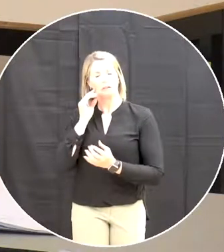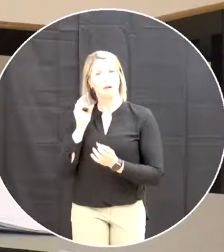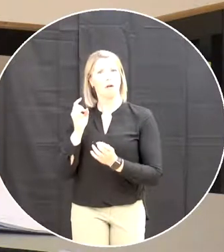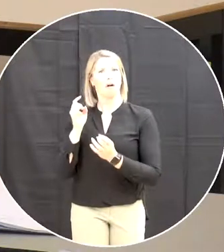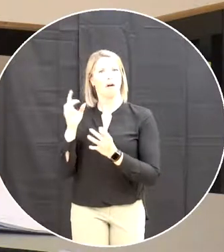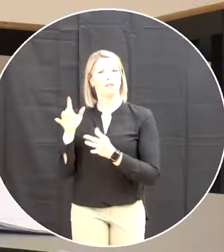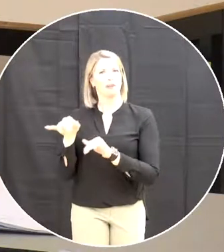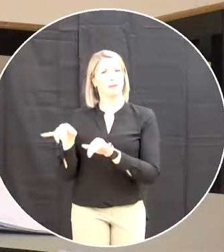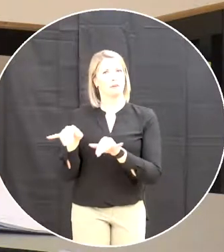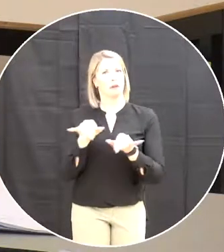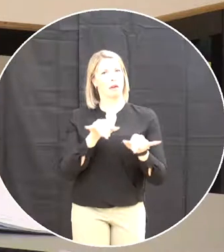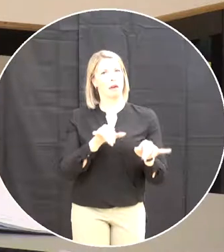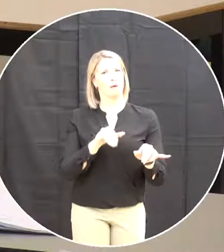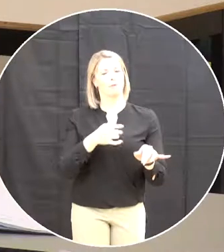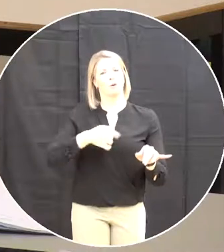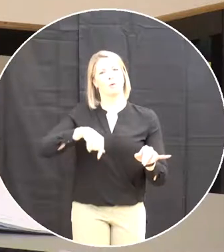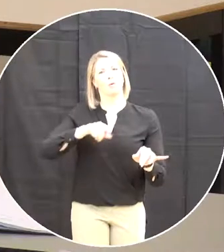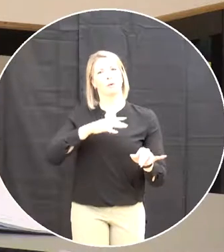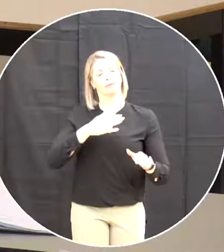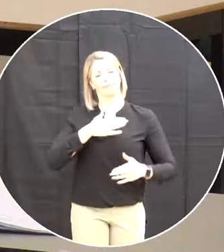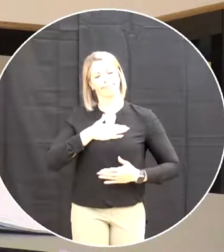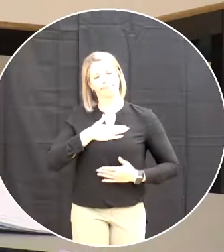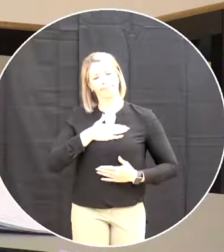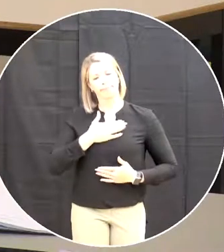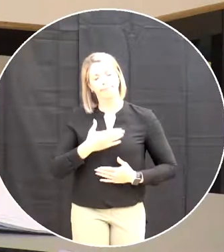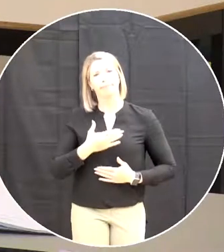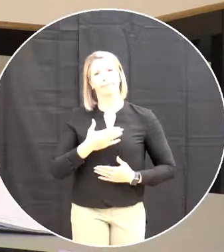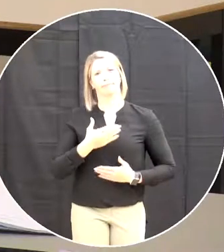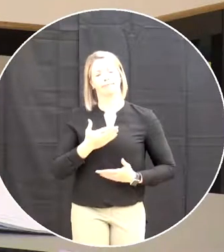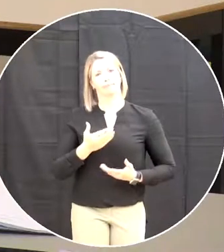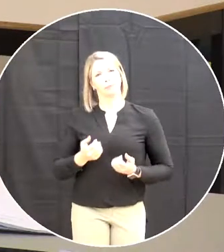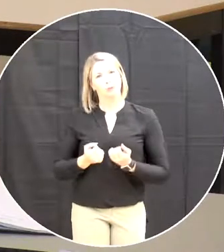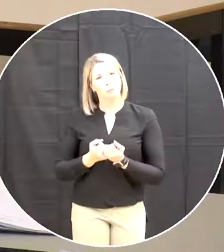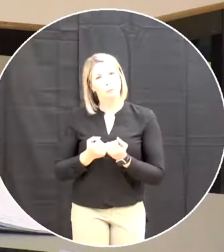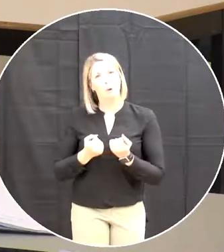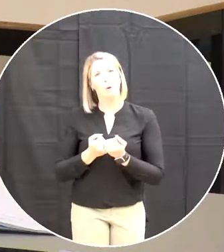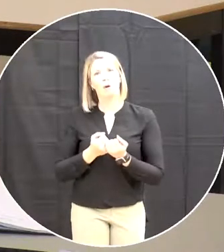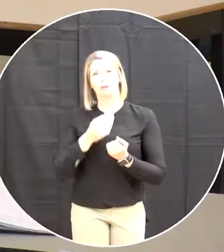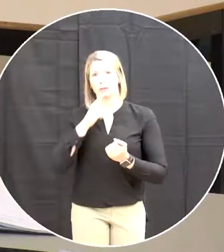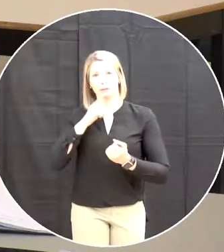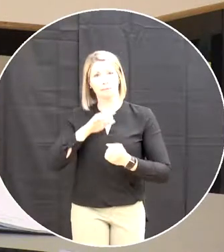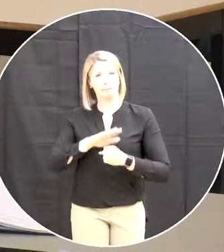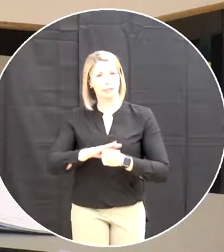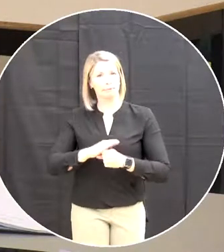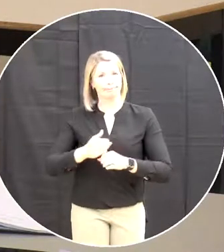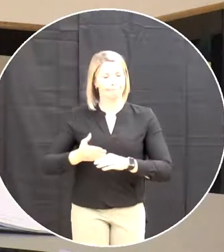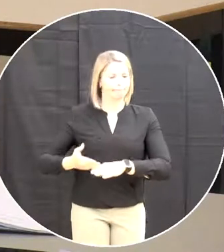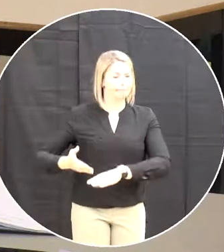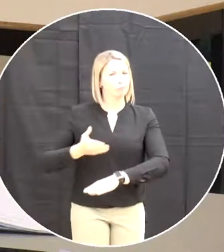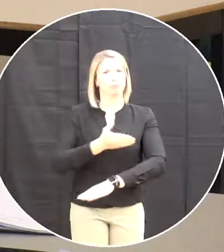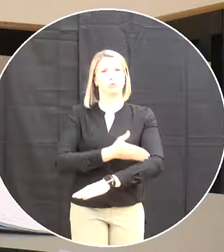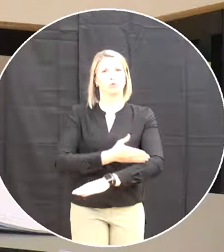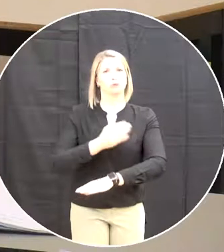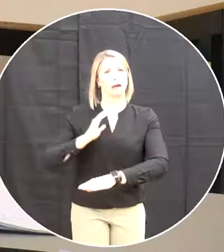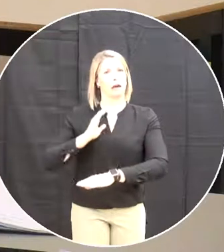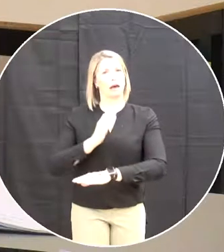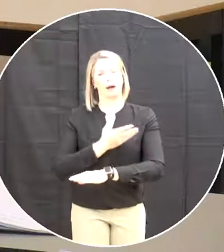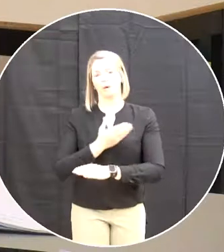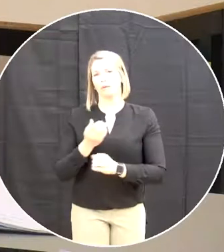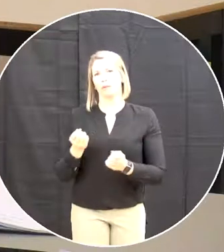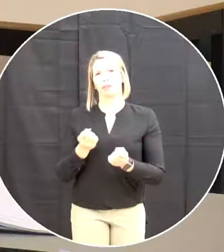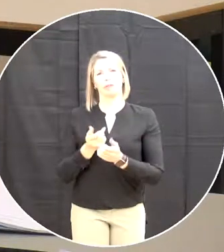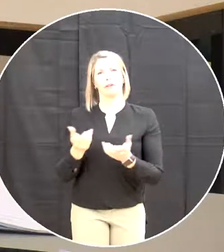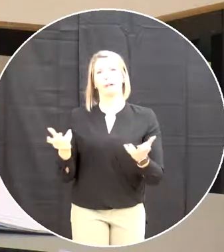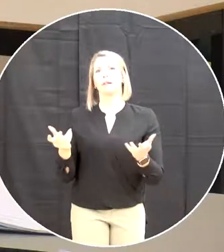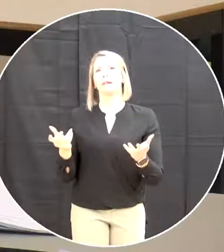we offer our support to the families and communities and commit to doing better when staff and students wear orange it is in